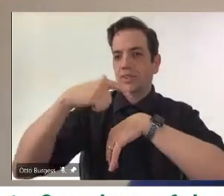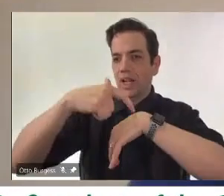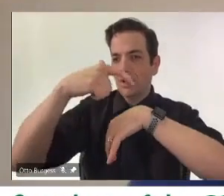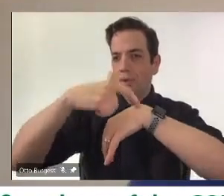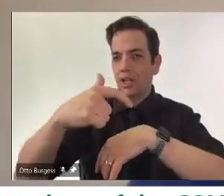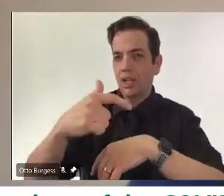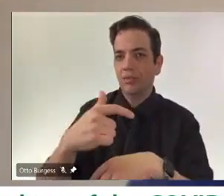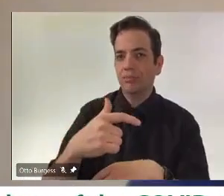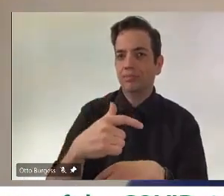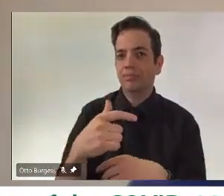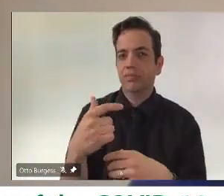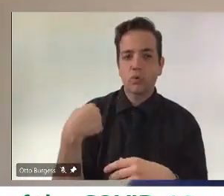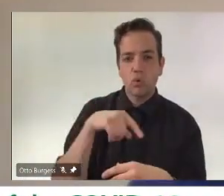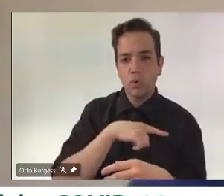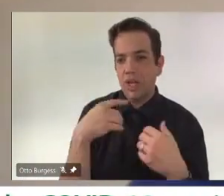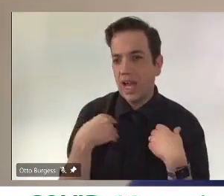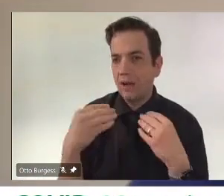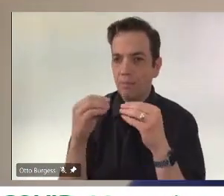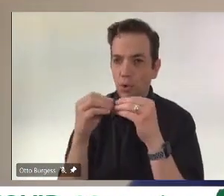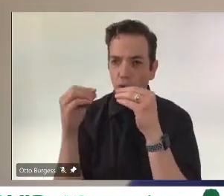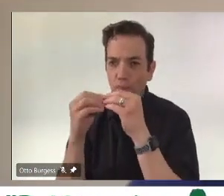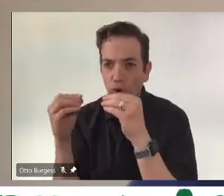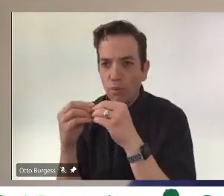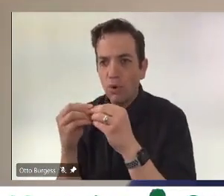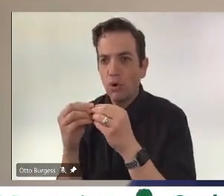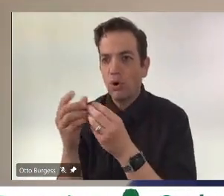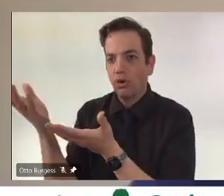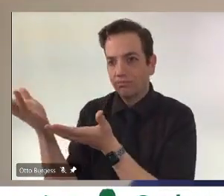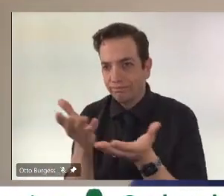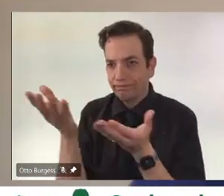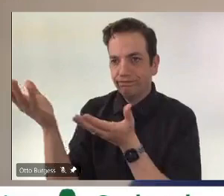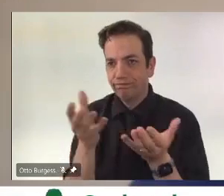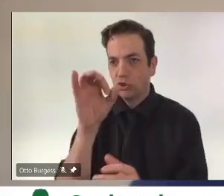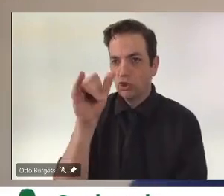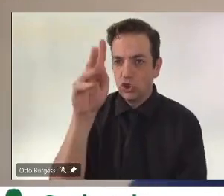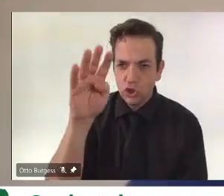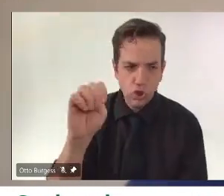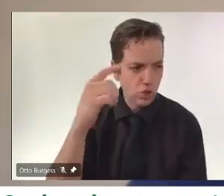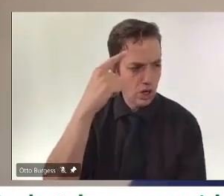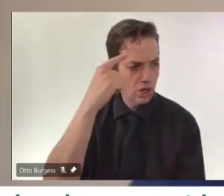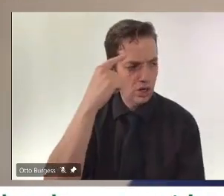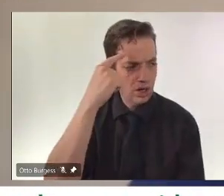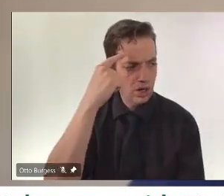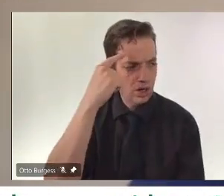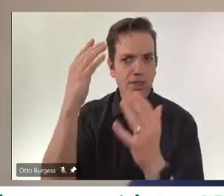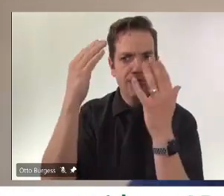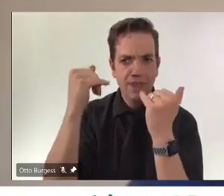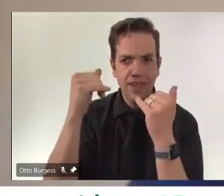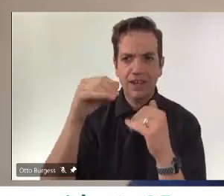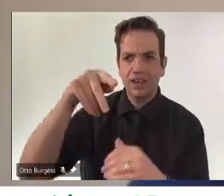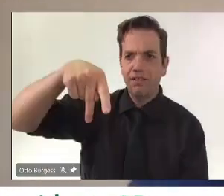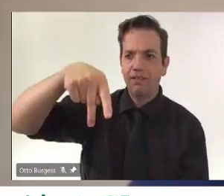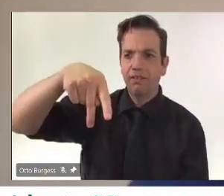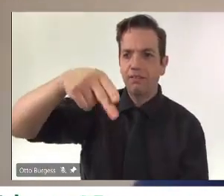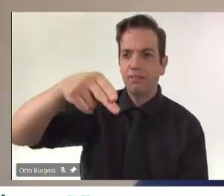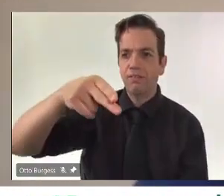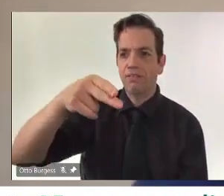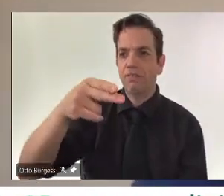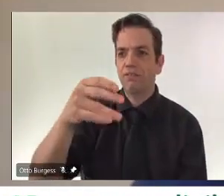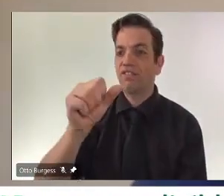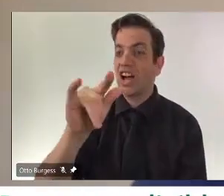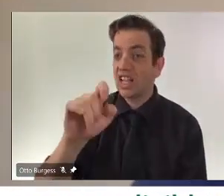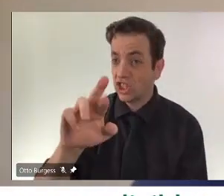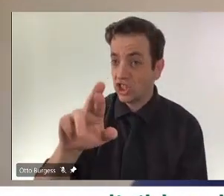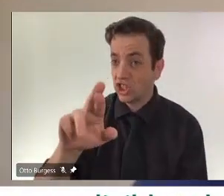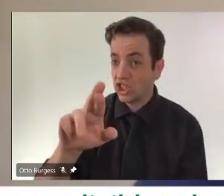in June with more deliveries of Pfizer and hopefully some of the logistics change so that we're able to store it for a longer period of time, we've been waiting for